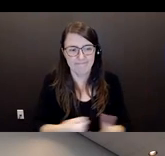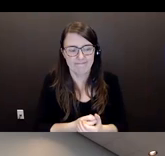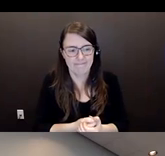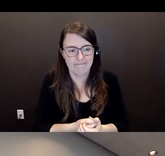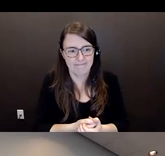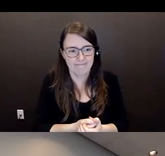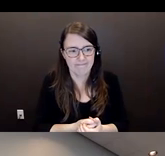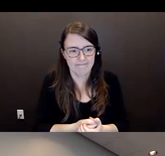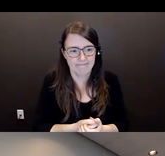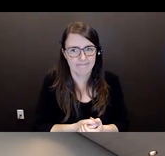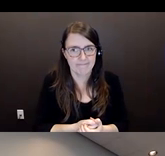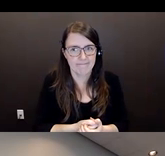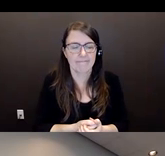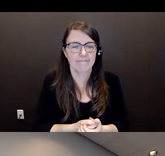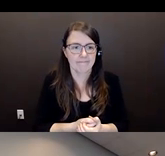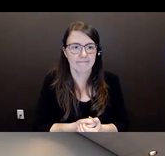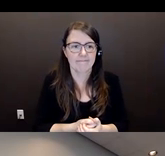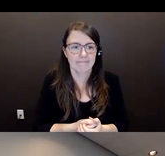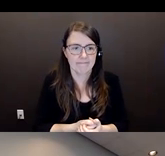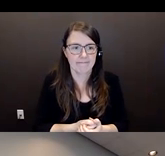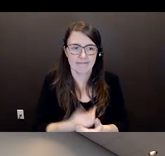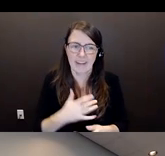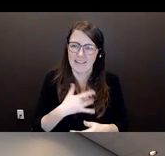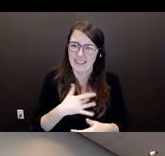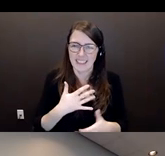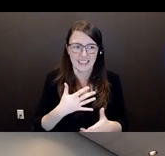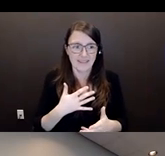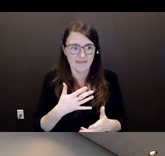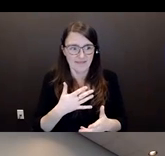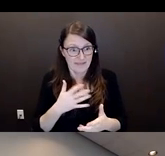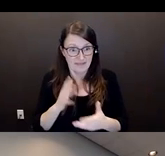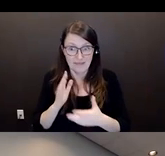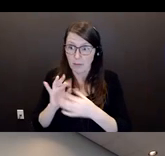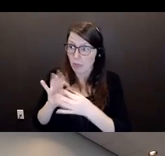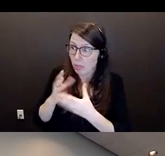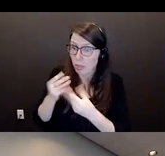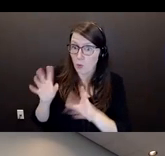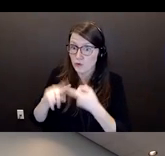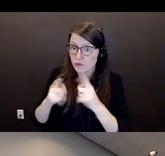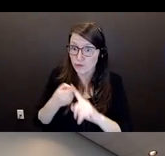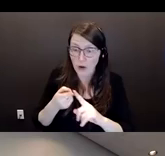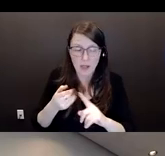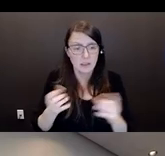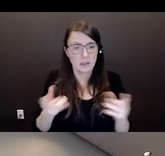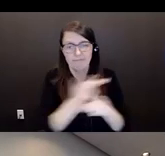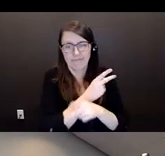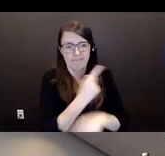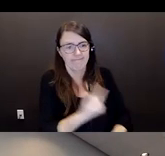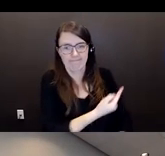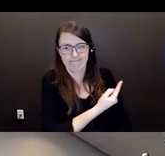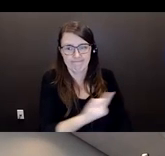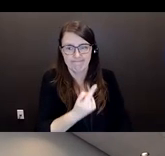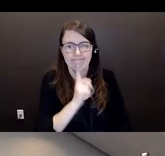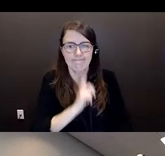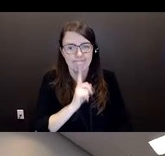And I think it probably added to her loneliness as well in the process. So, what I'd like to do now is